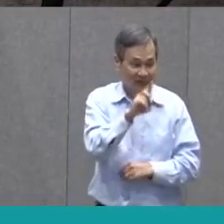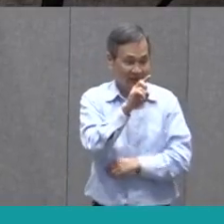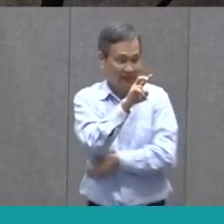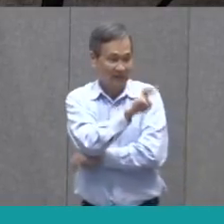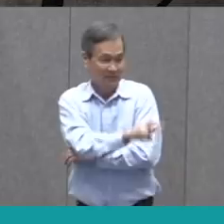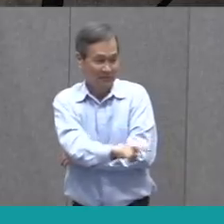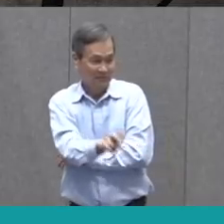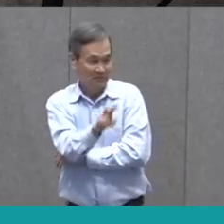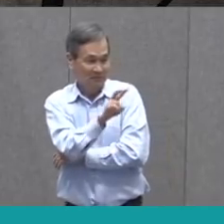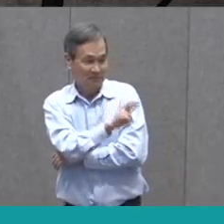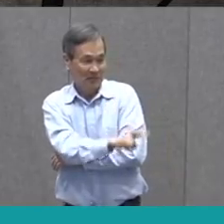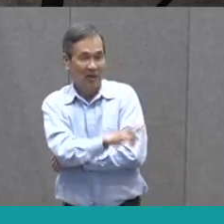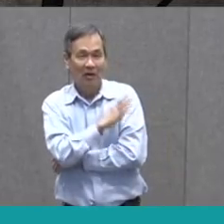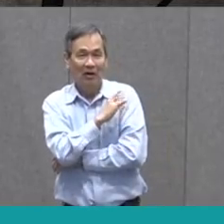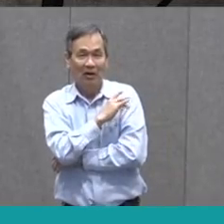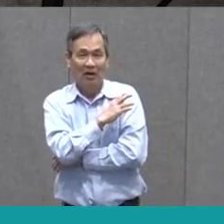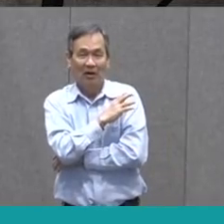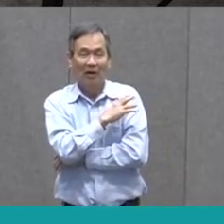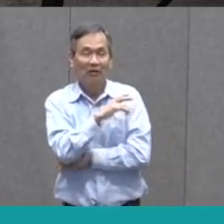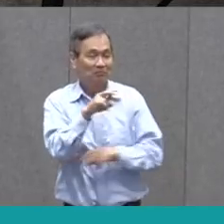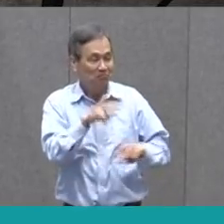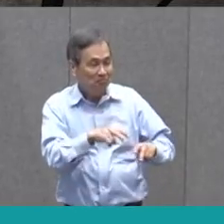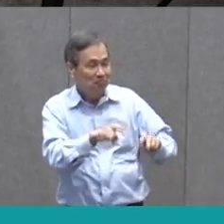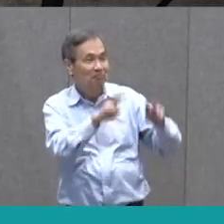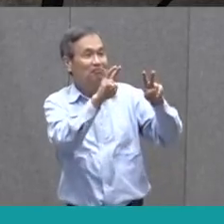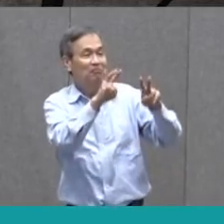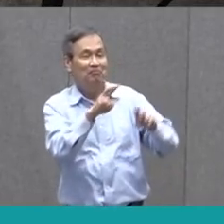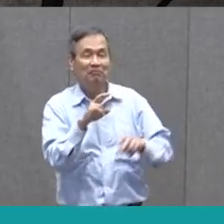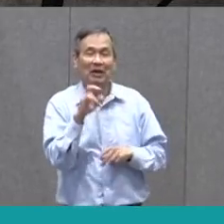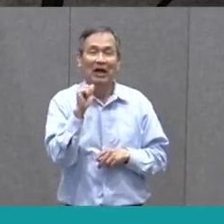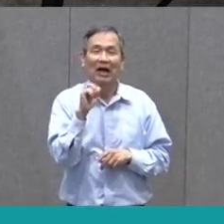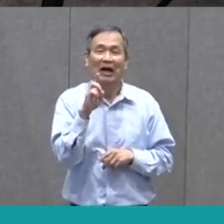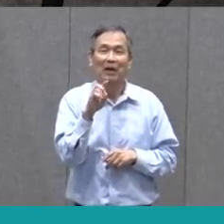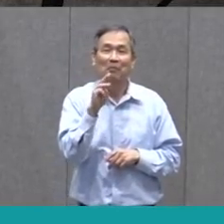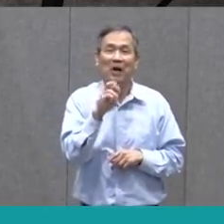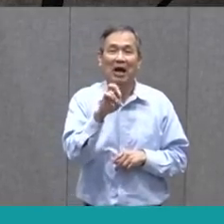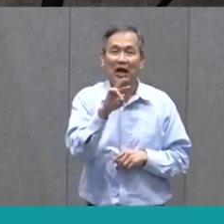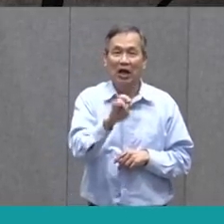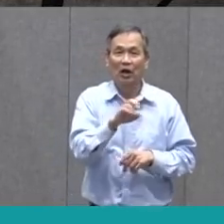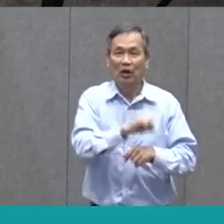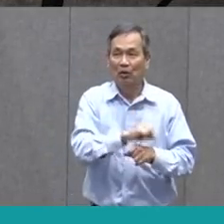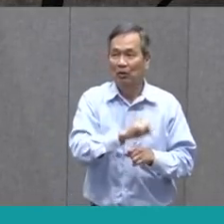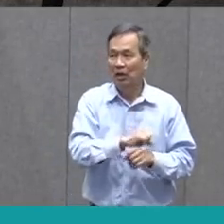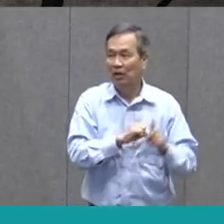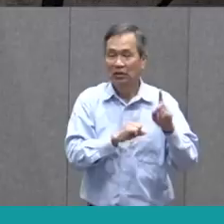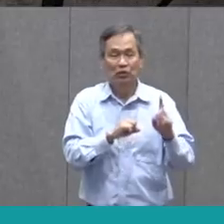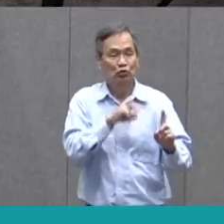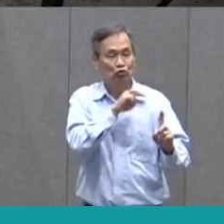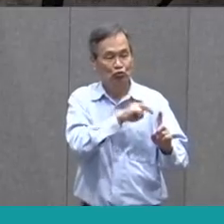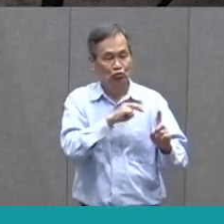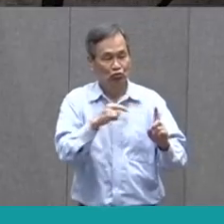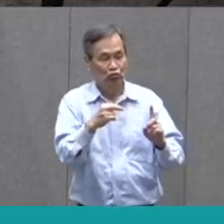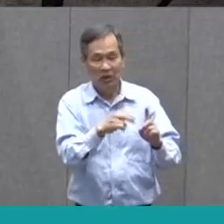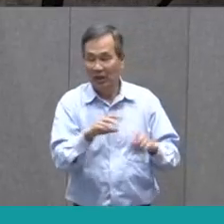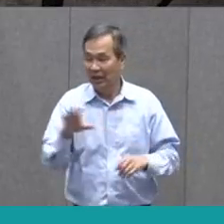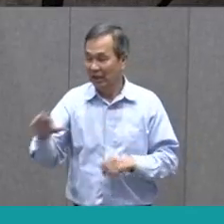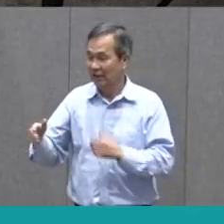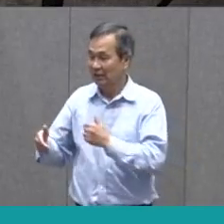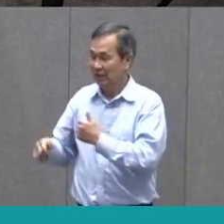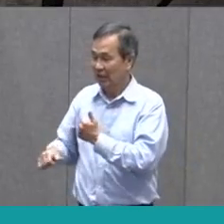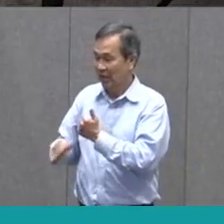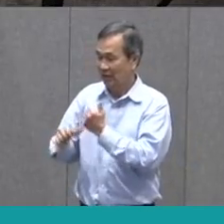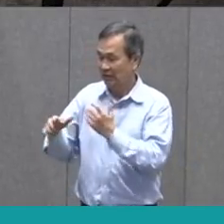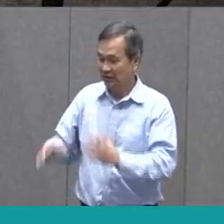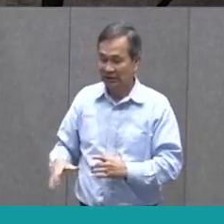admires her work. She walks around one side. Her assistant examines the other